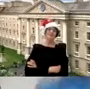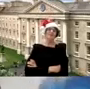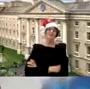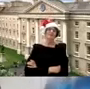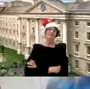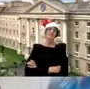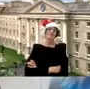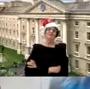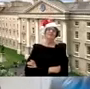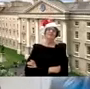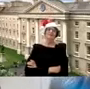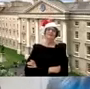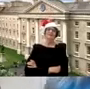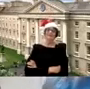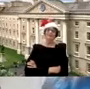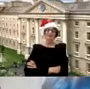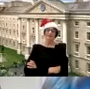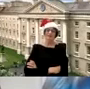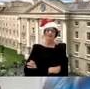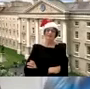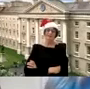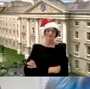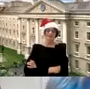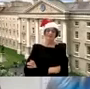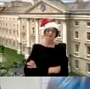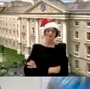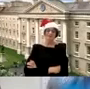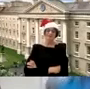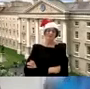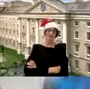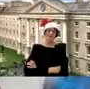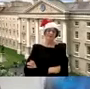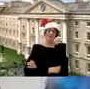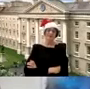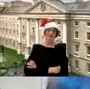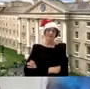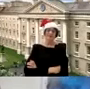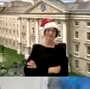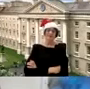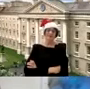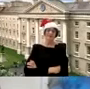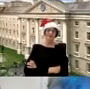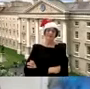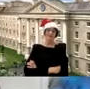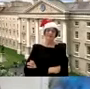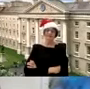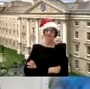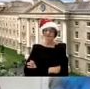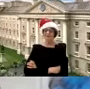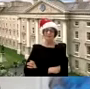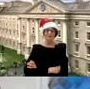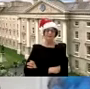make a list of them and do every single one of them because a great deal will still be permitted and christmas is too important